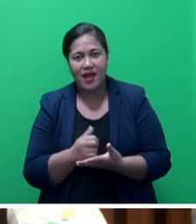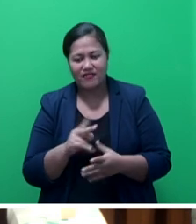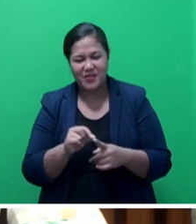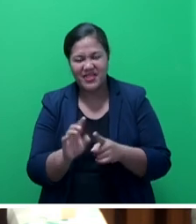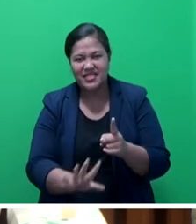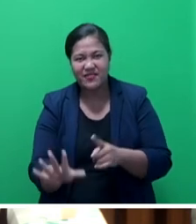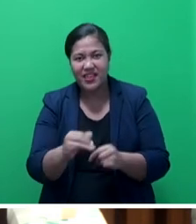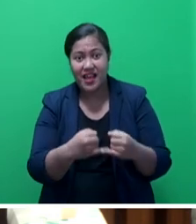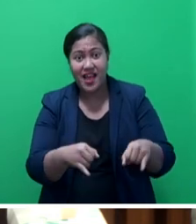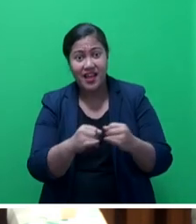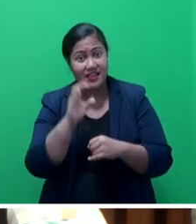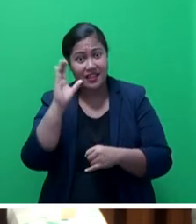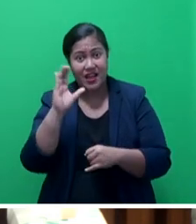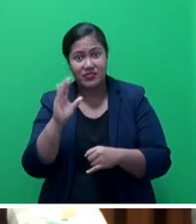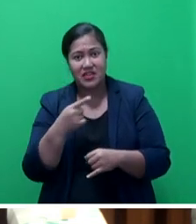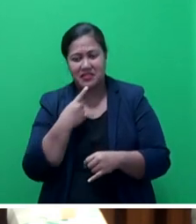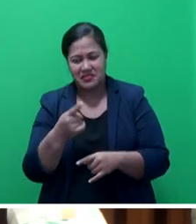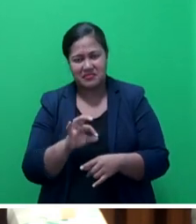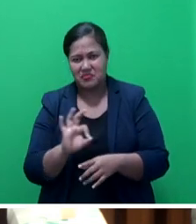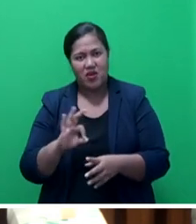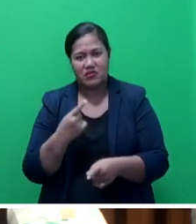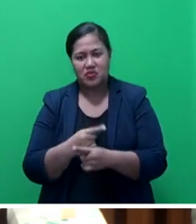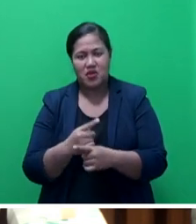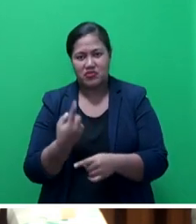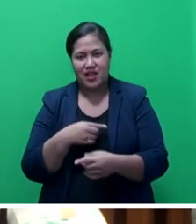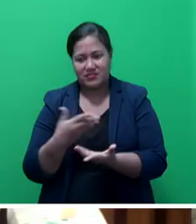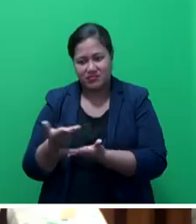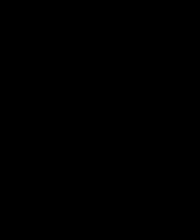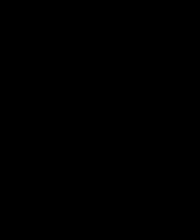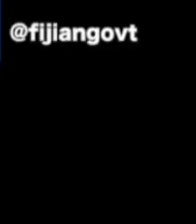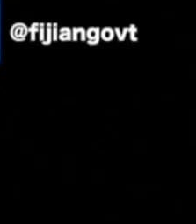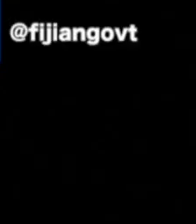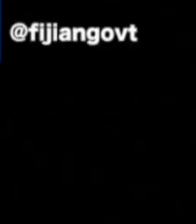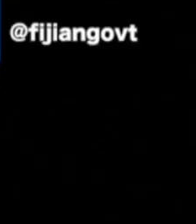countries said that they would talk to us bilaterally, but that has not happened either. Thank you.